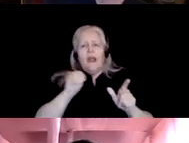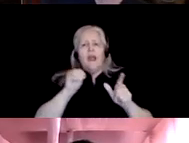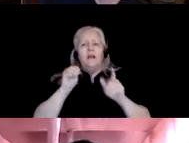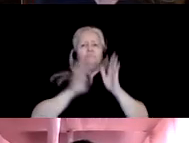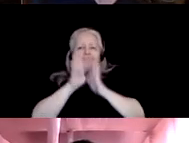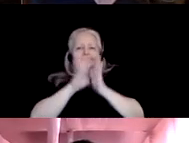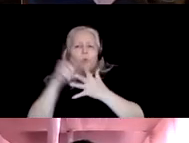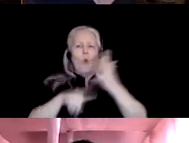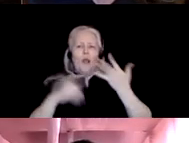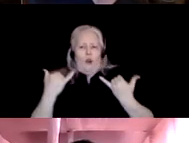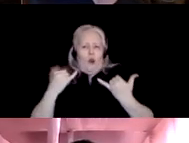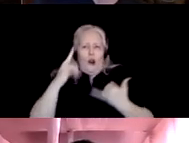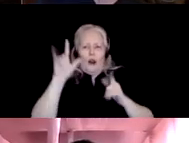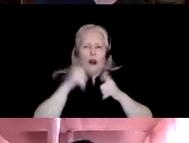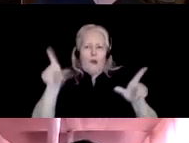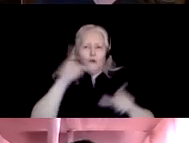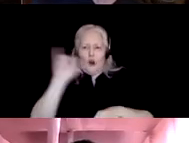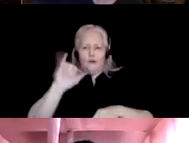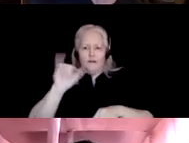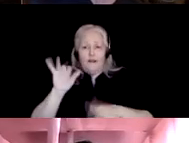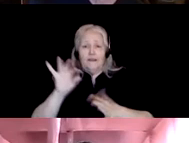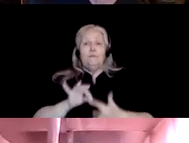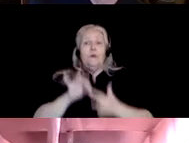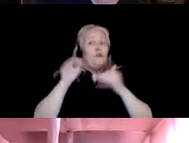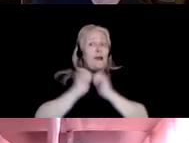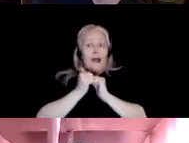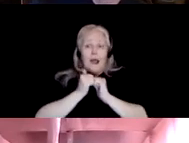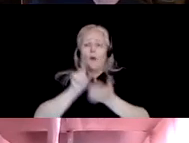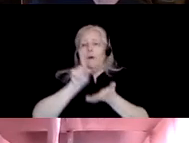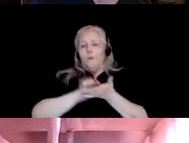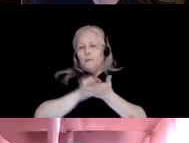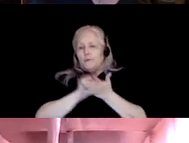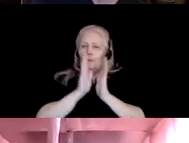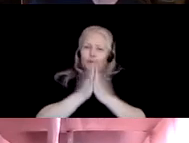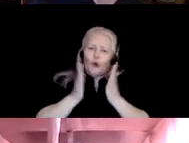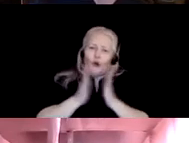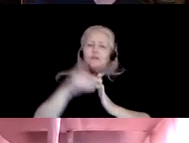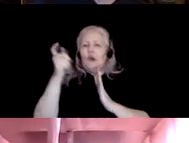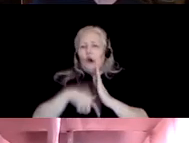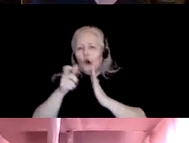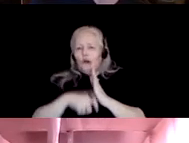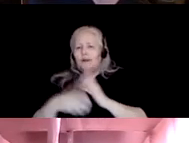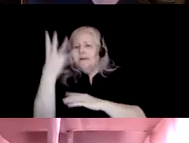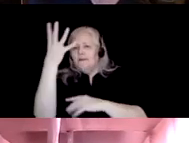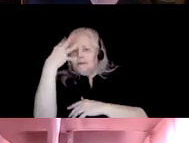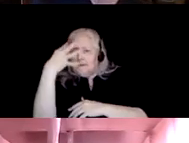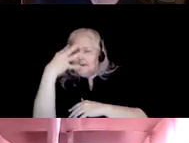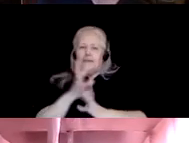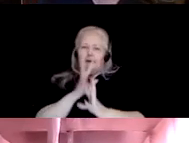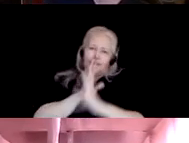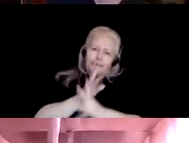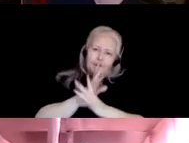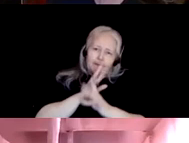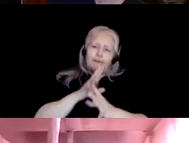particular through publishing books and articles and audio-video recording knowledge of its community